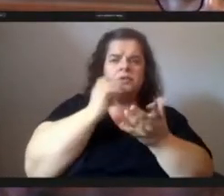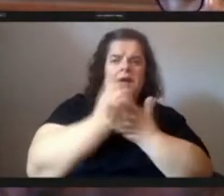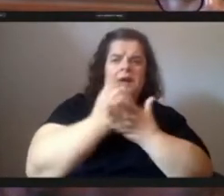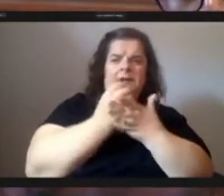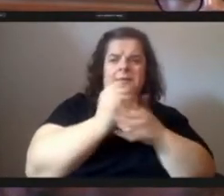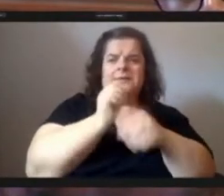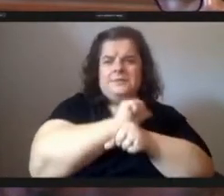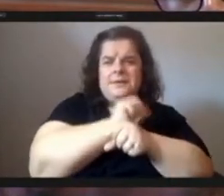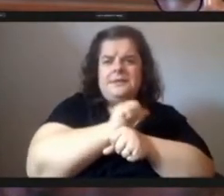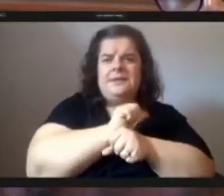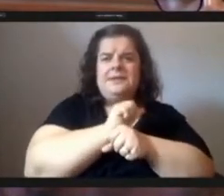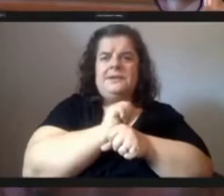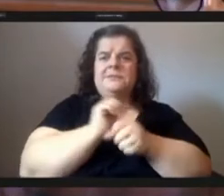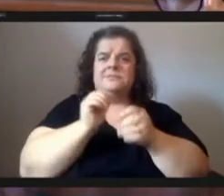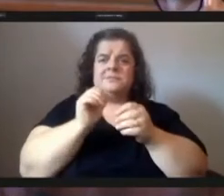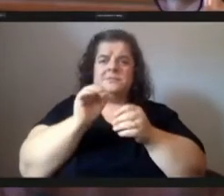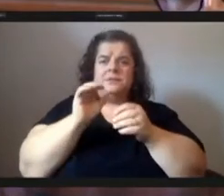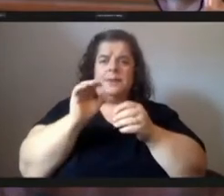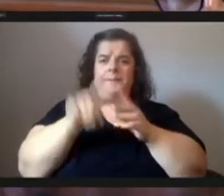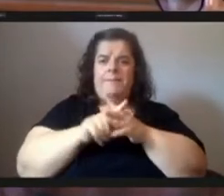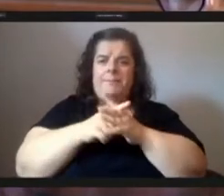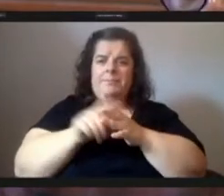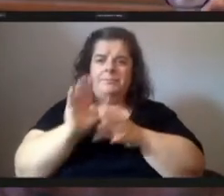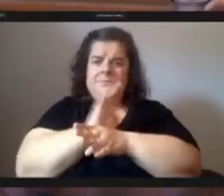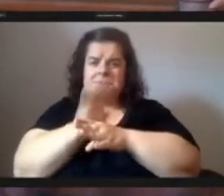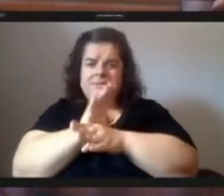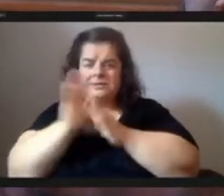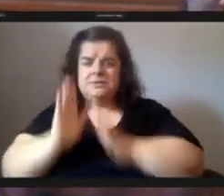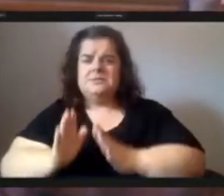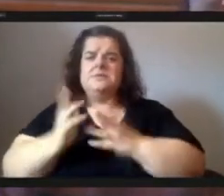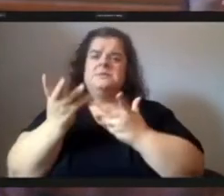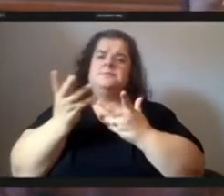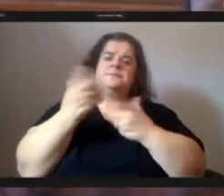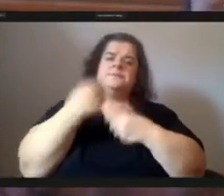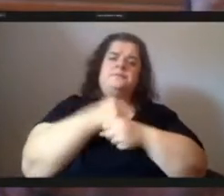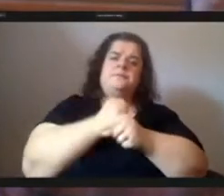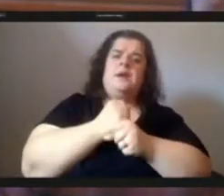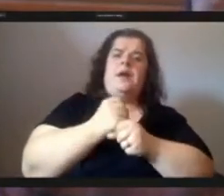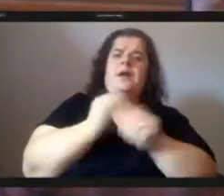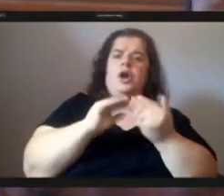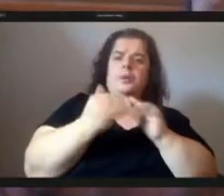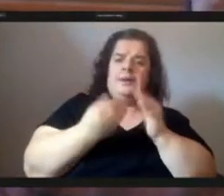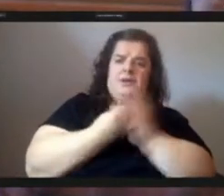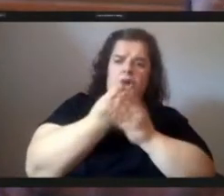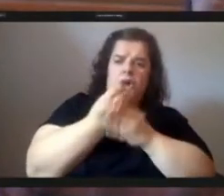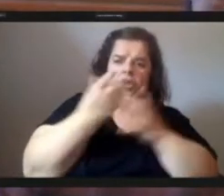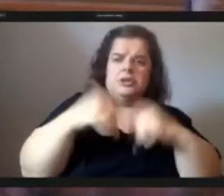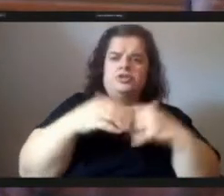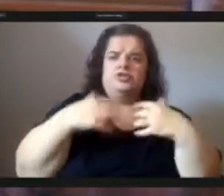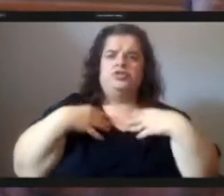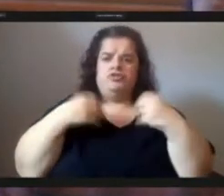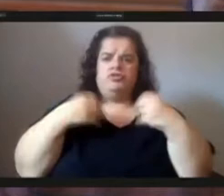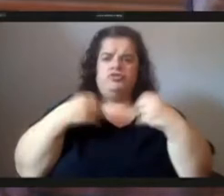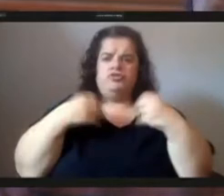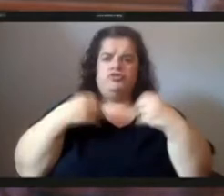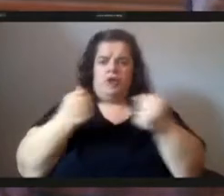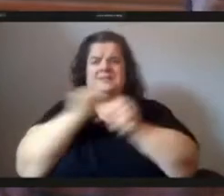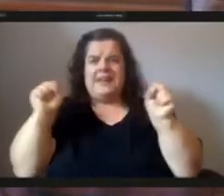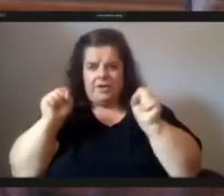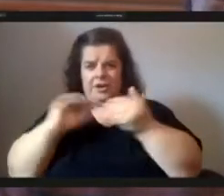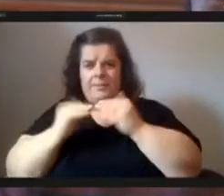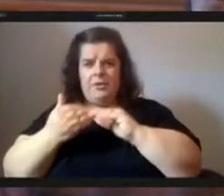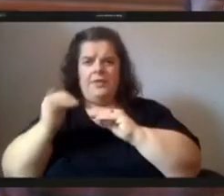improving community urban farming and creating a stronger safer communities of all which contributes to improving